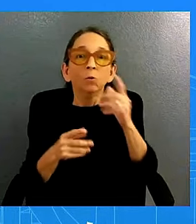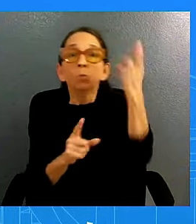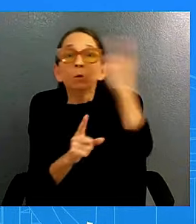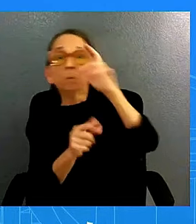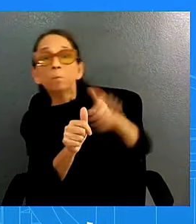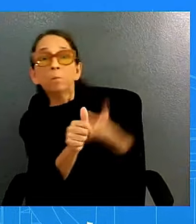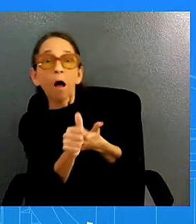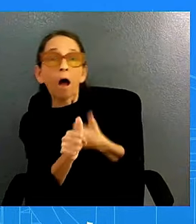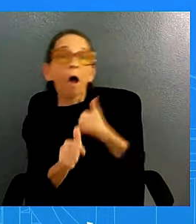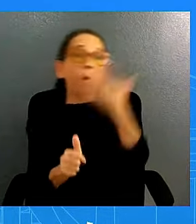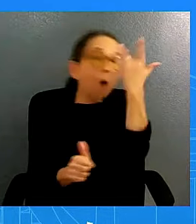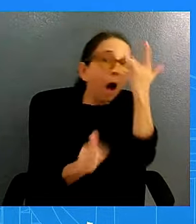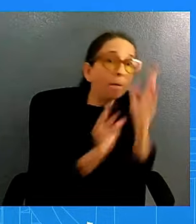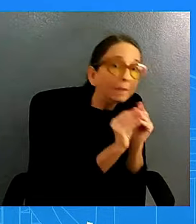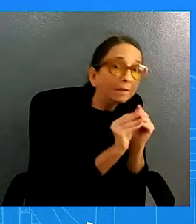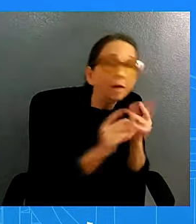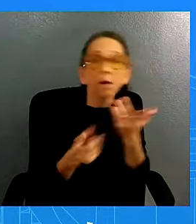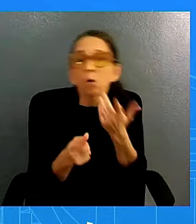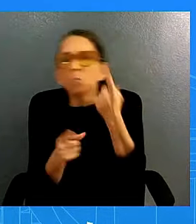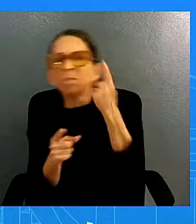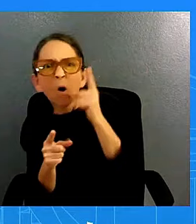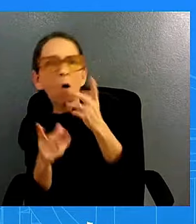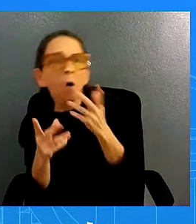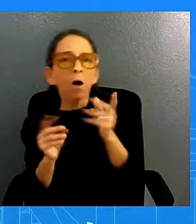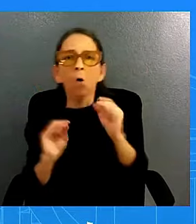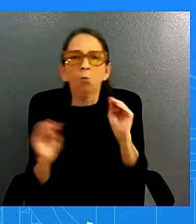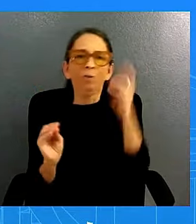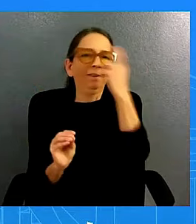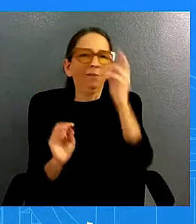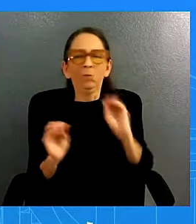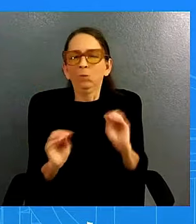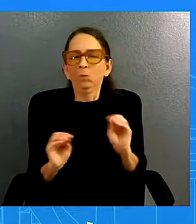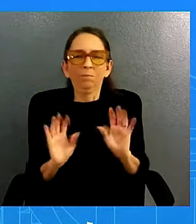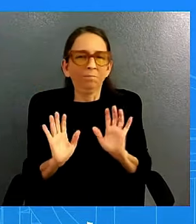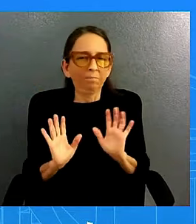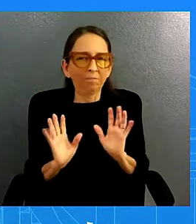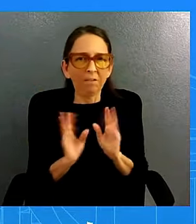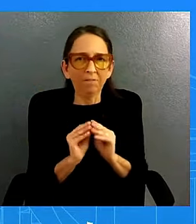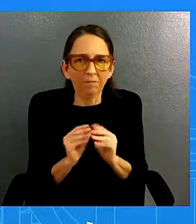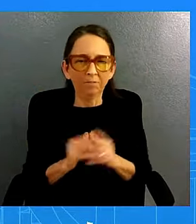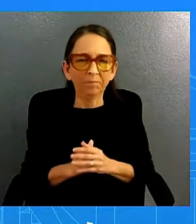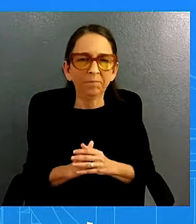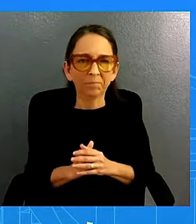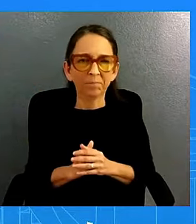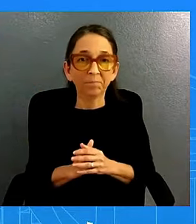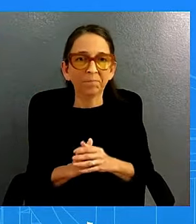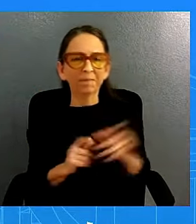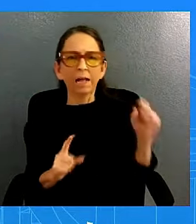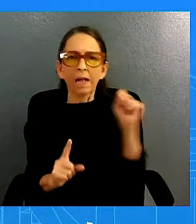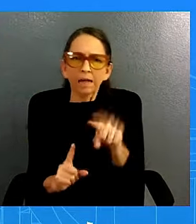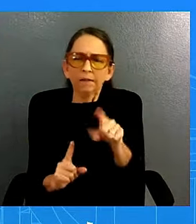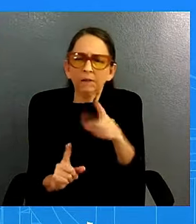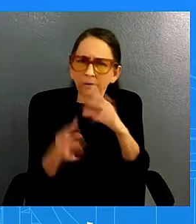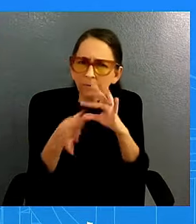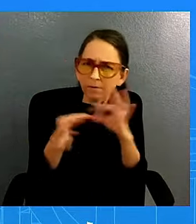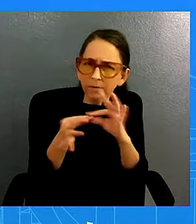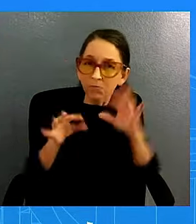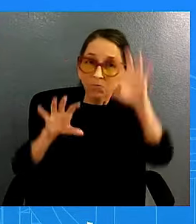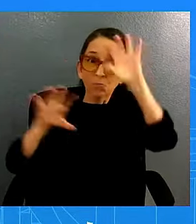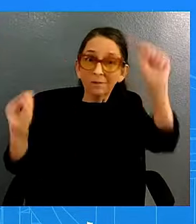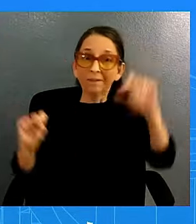anything else to share okay danny thanks kareem um you said that the president believes that the diplomatic solution is achievable um